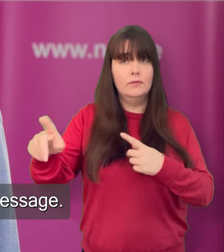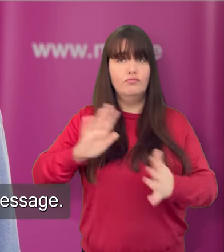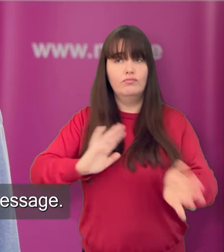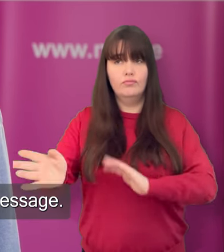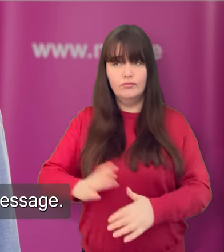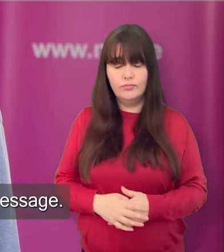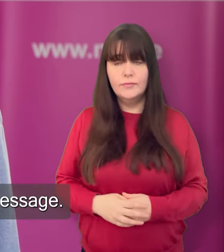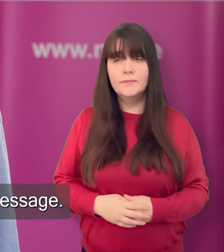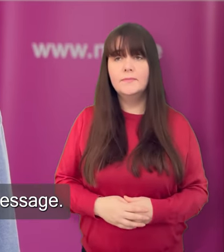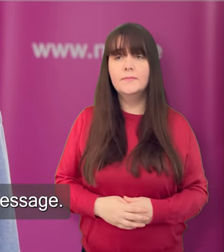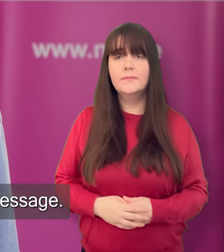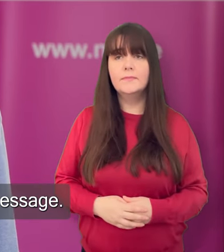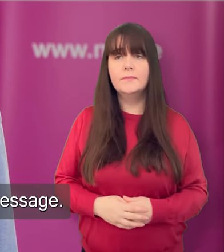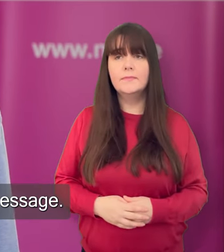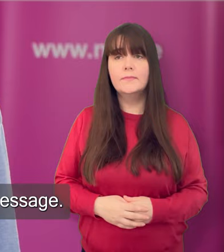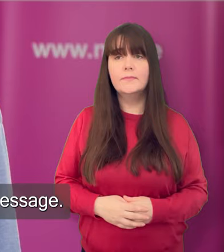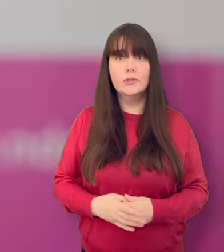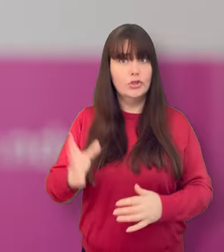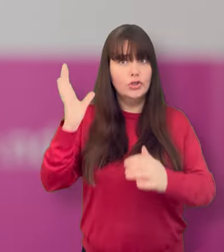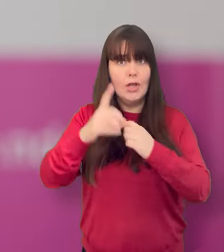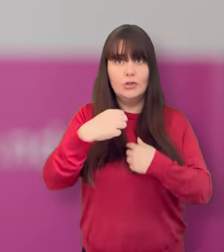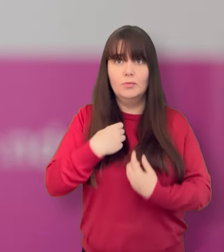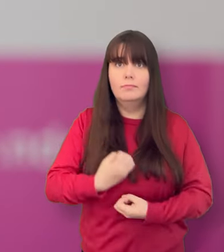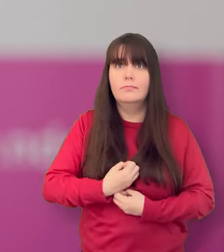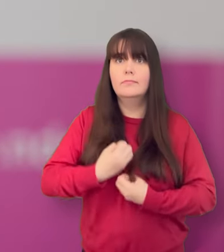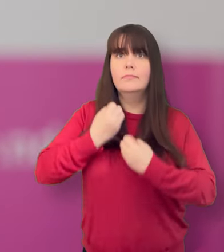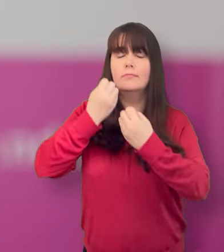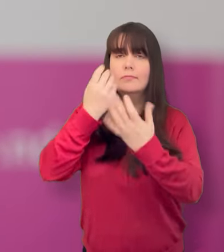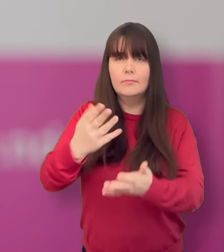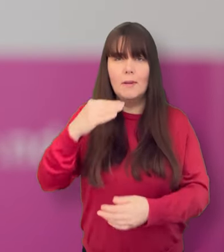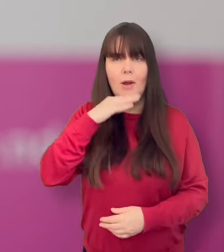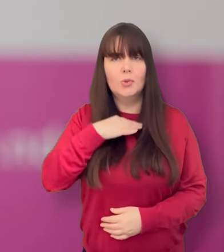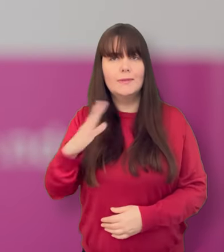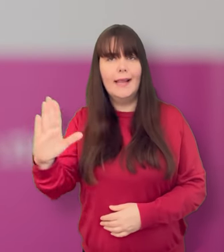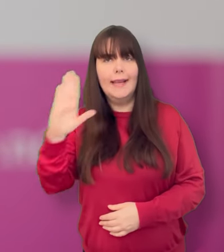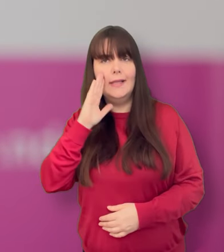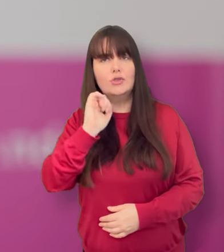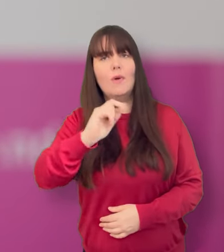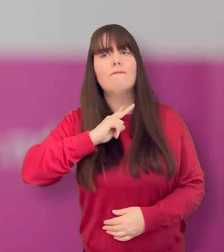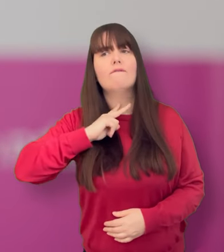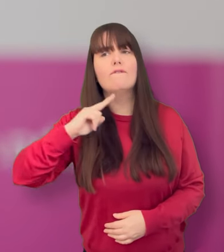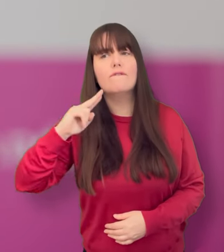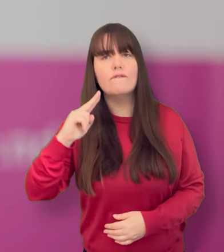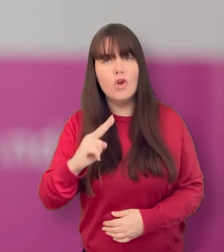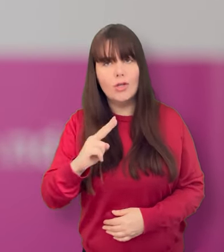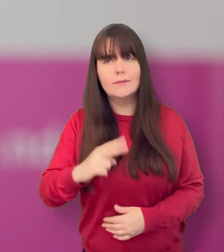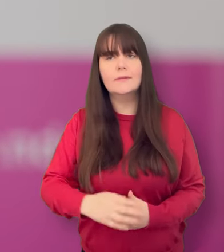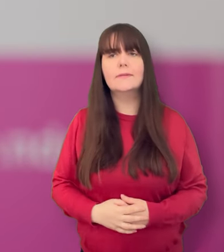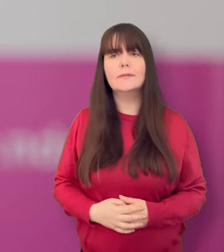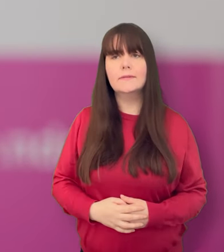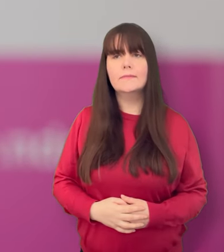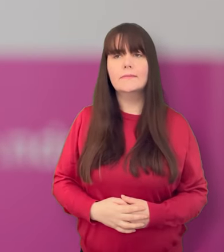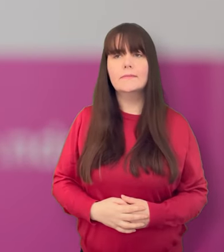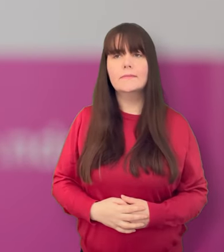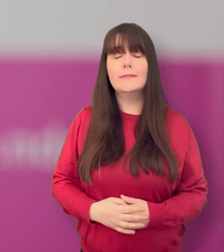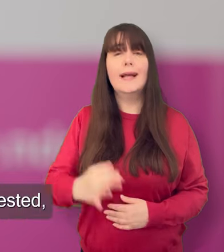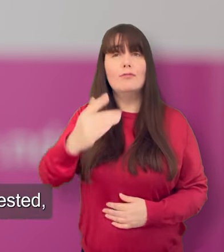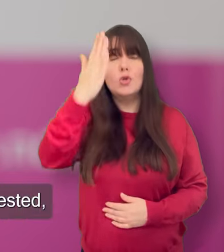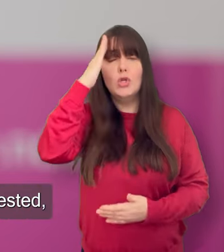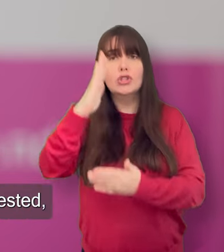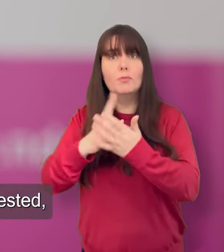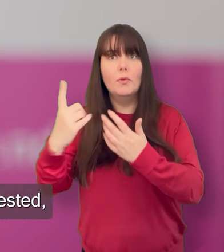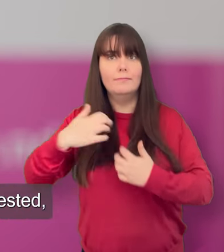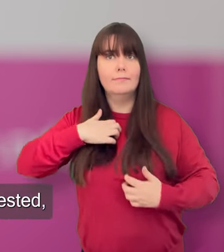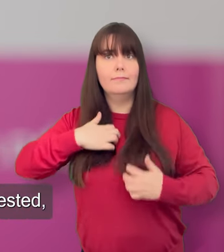irish sign language video messages. It's a chance to have your say and your voice to be heard.